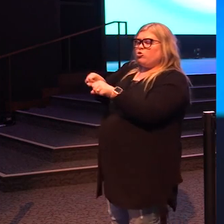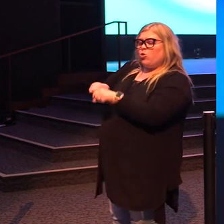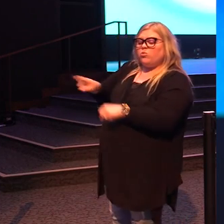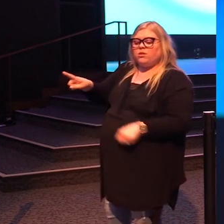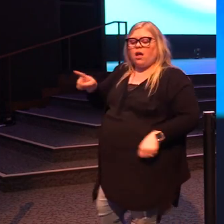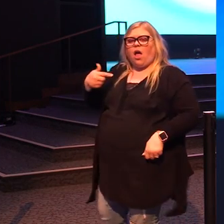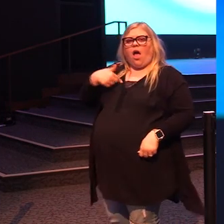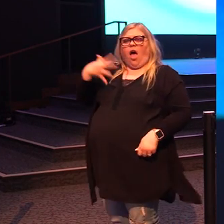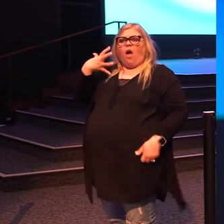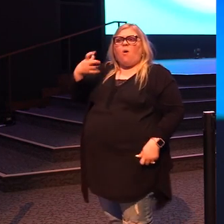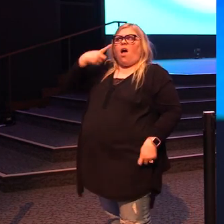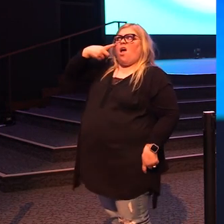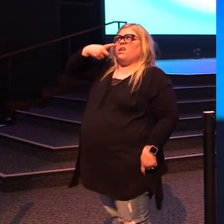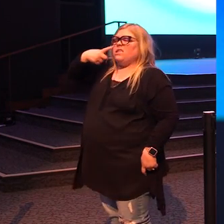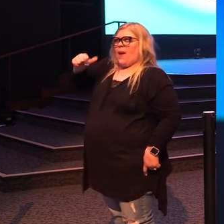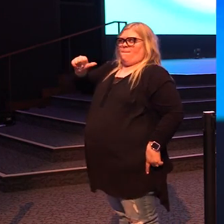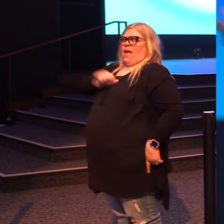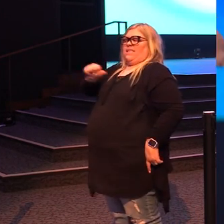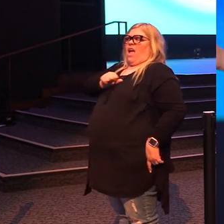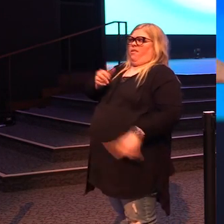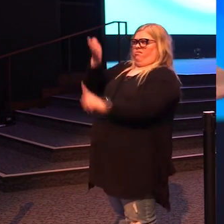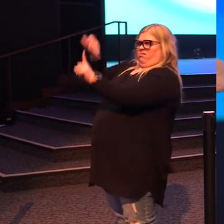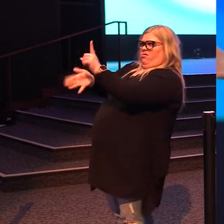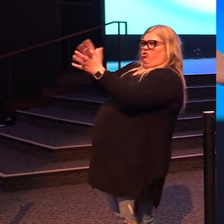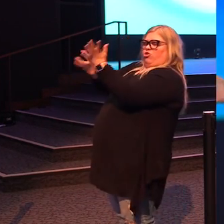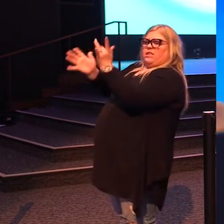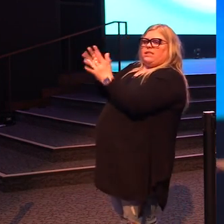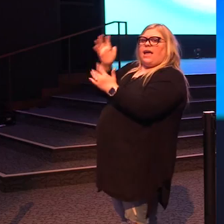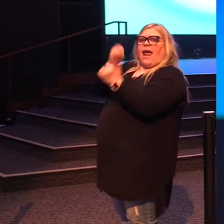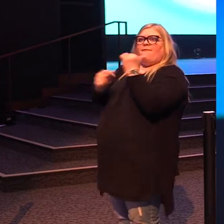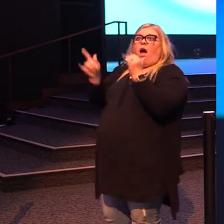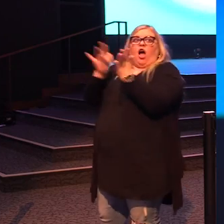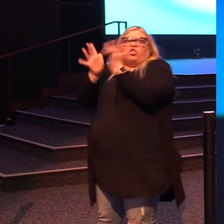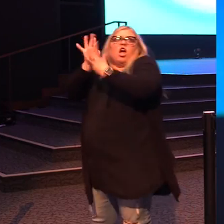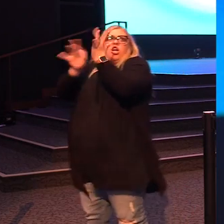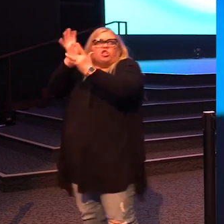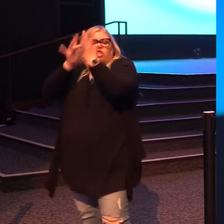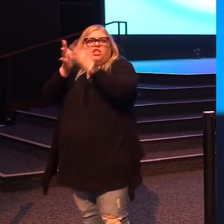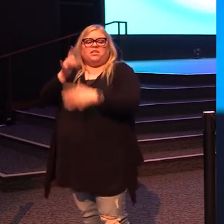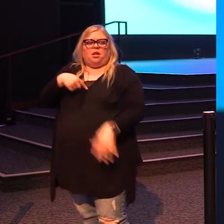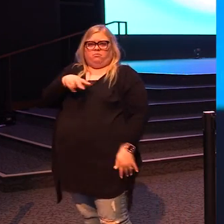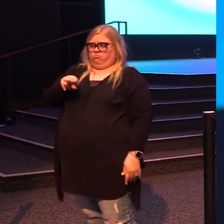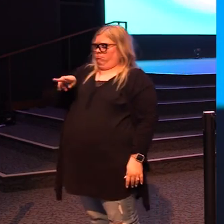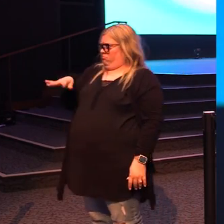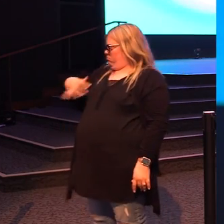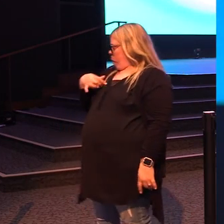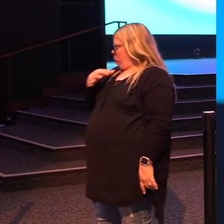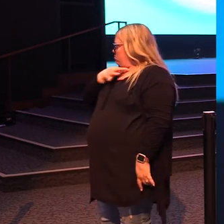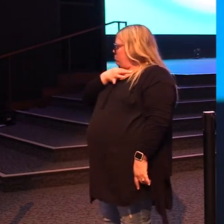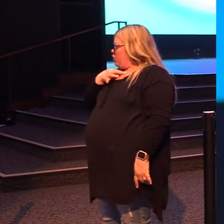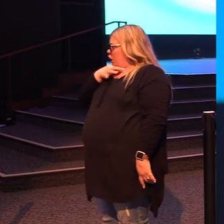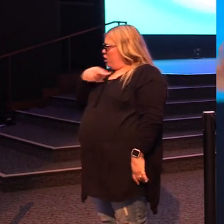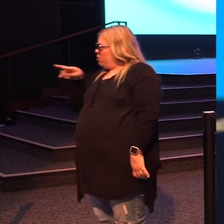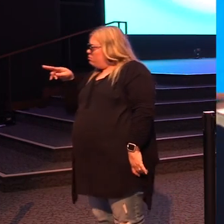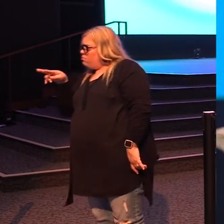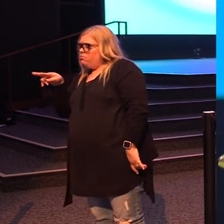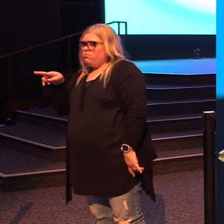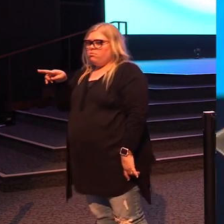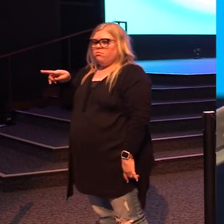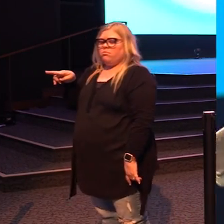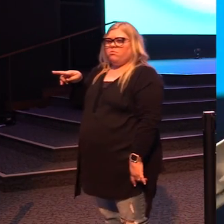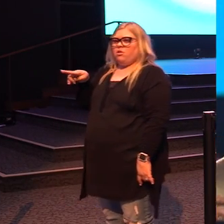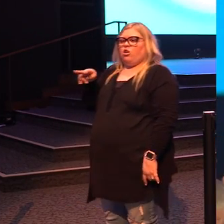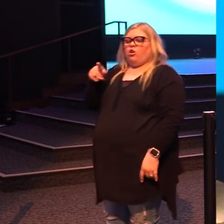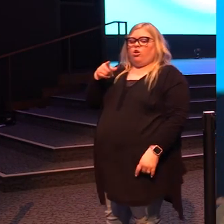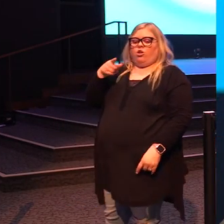want to see with my own eyes what this Jesus that everyone's making a fuss about, I want to see what he looks like, how he interacts with the people. You can't